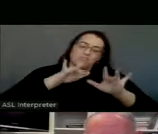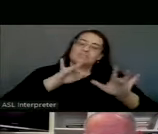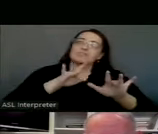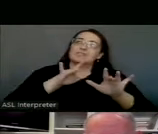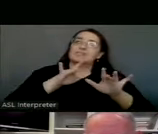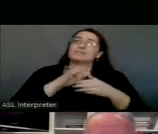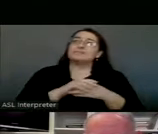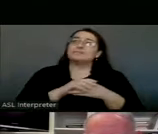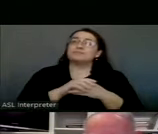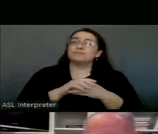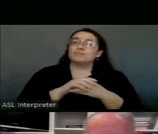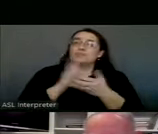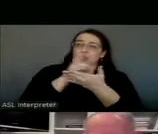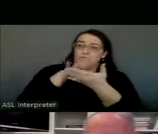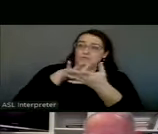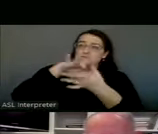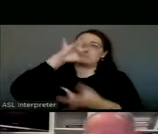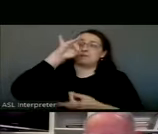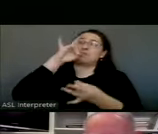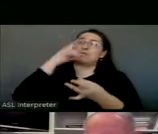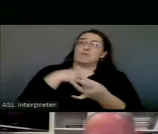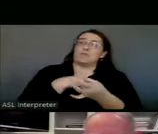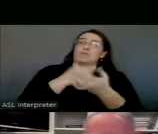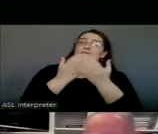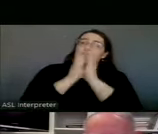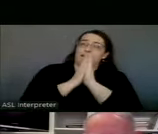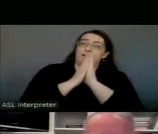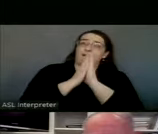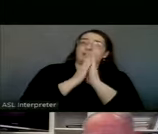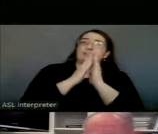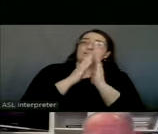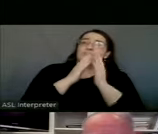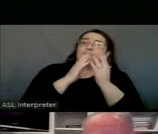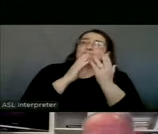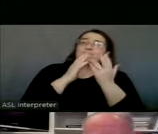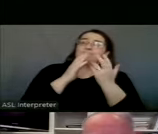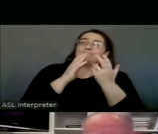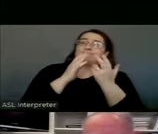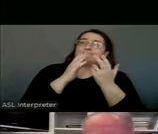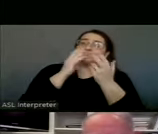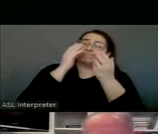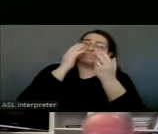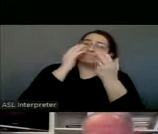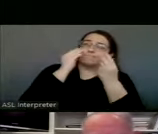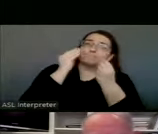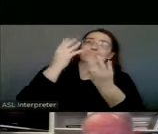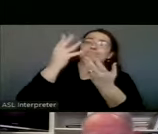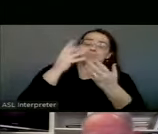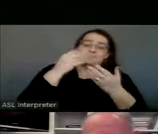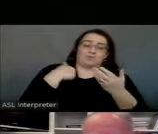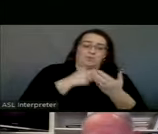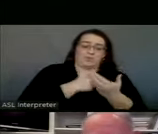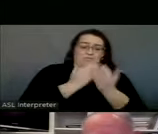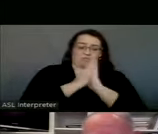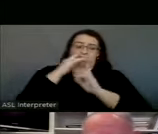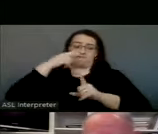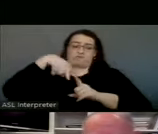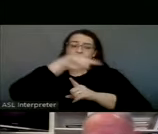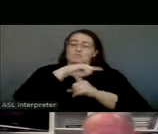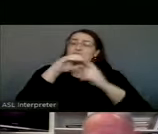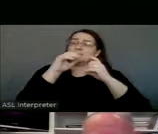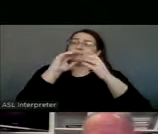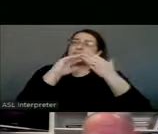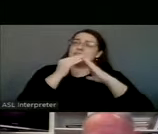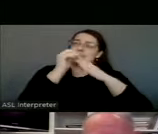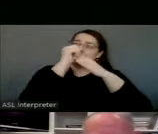Spirit, we reach out to you, and we want to lift up our city officials, and we pray that you